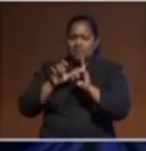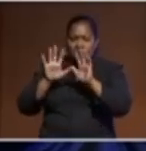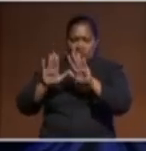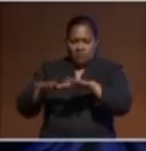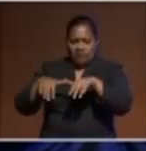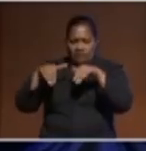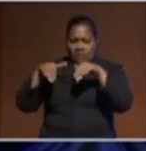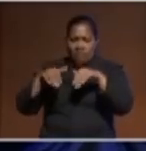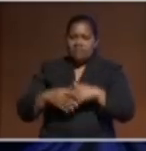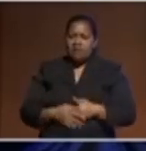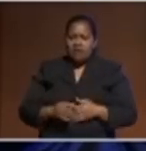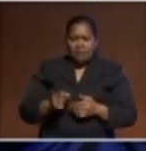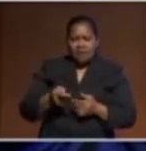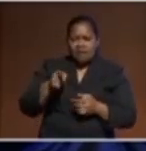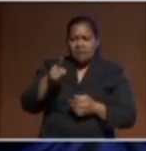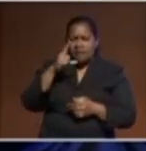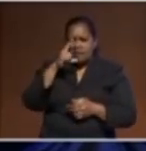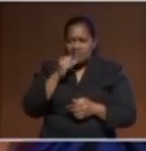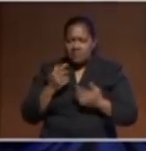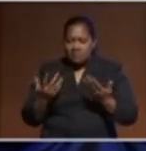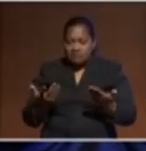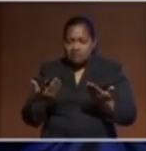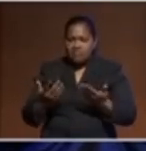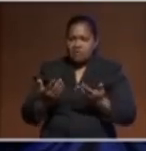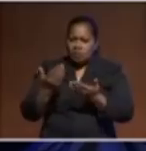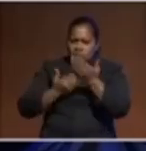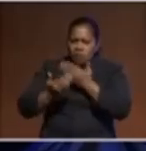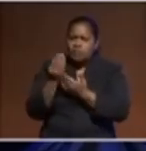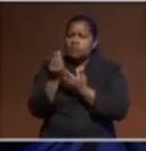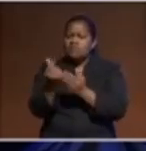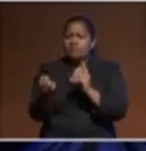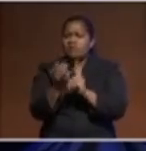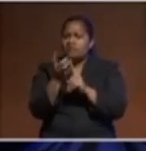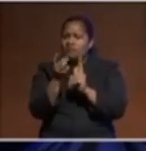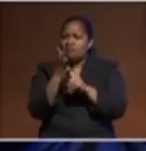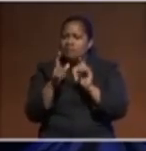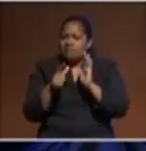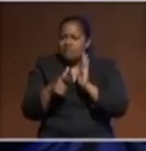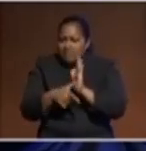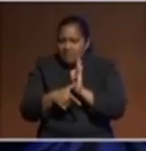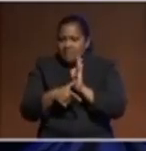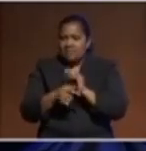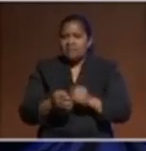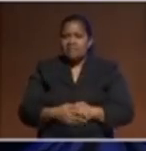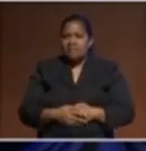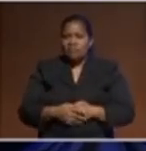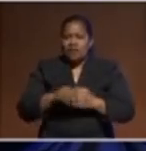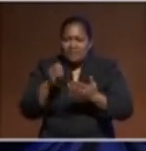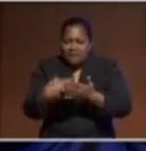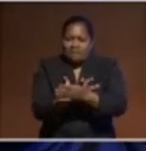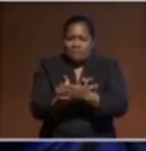I wonder if you could reflect on a couple of key moments that have influenced and shaped